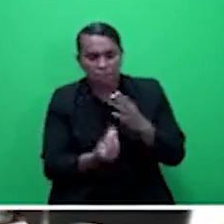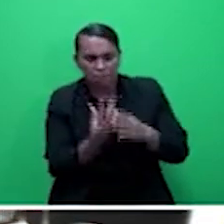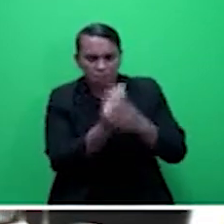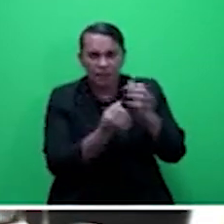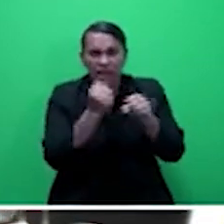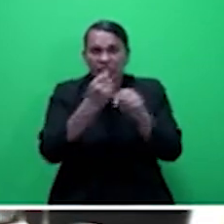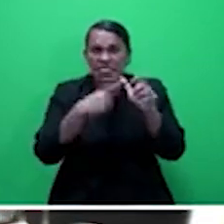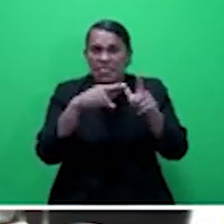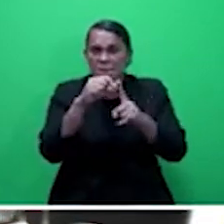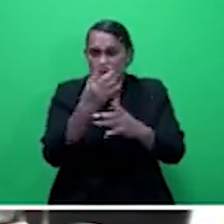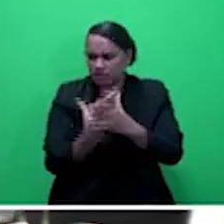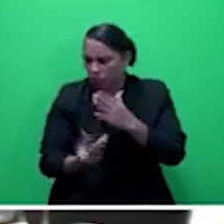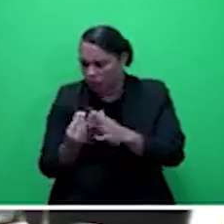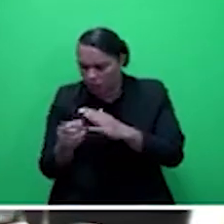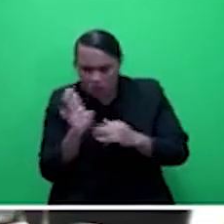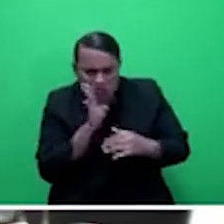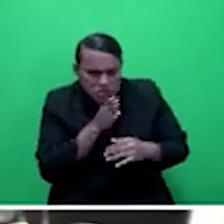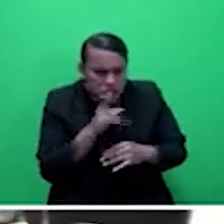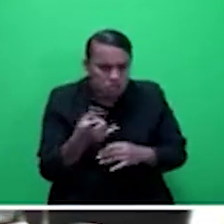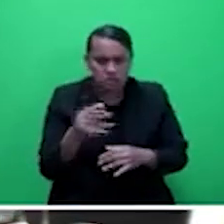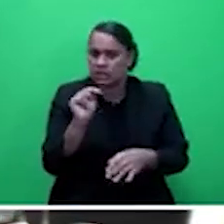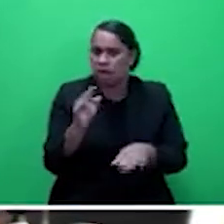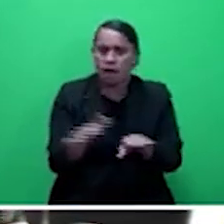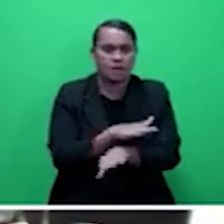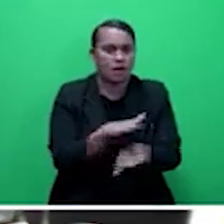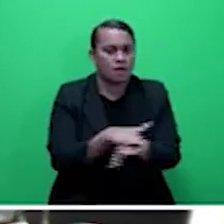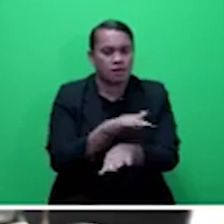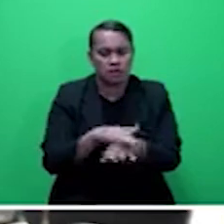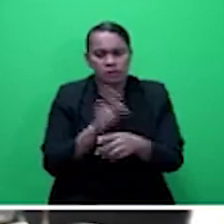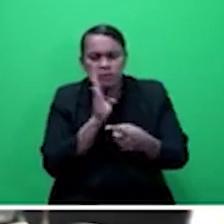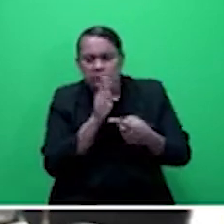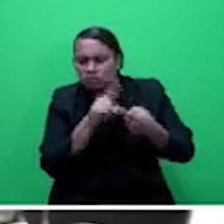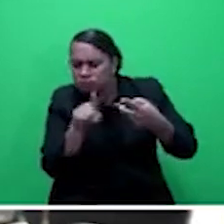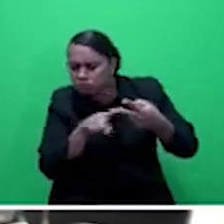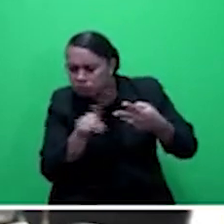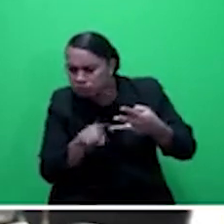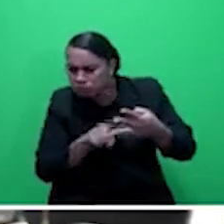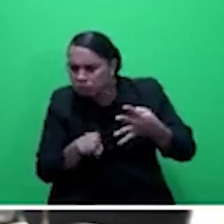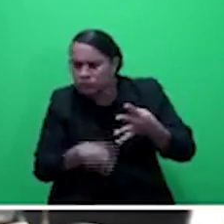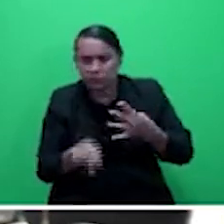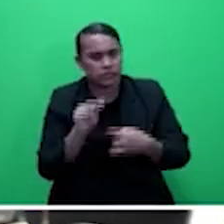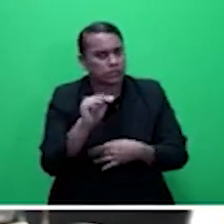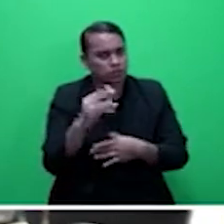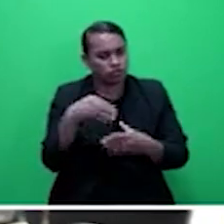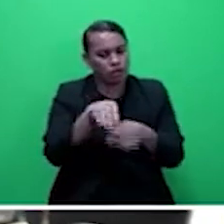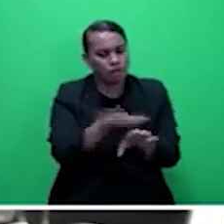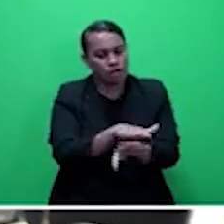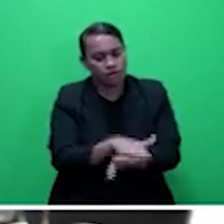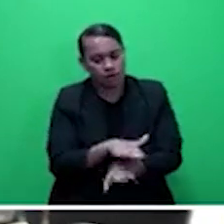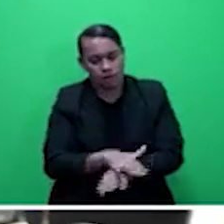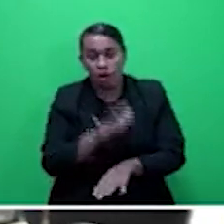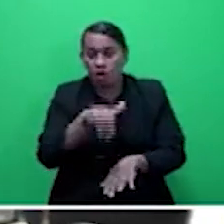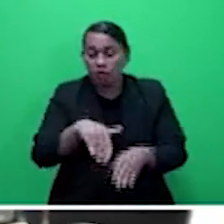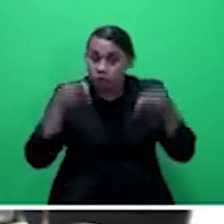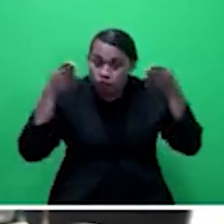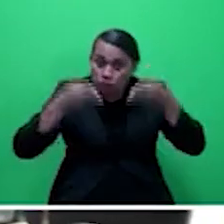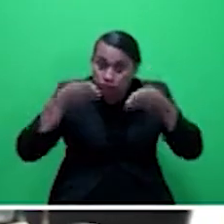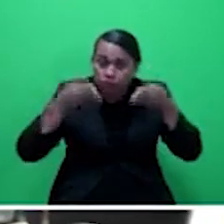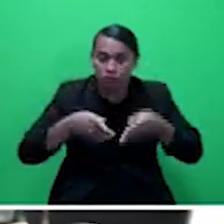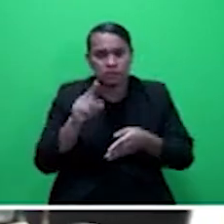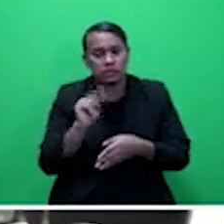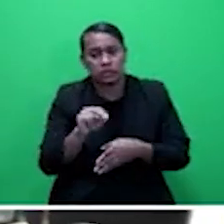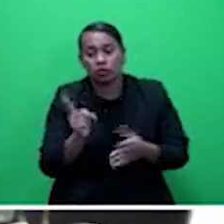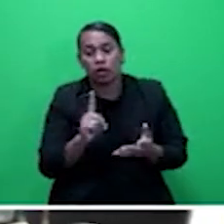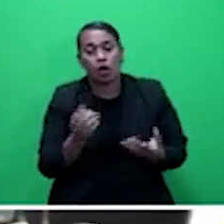sentiments just being echoed by Honorable Gaboka, with a focus, and I think the focus here needs to be offering innovative